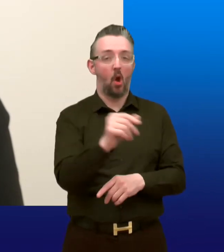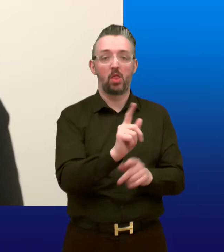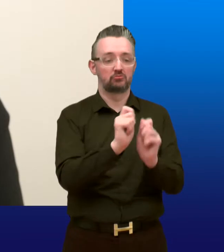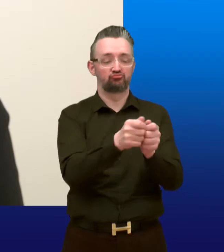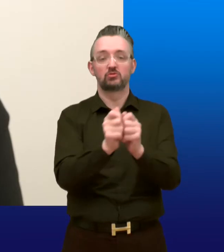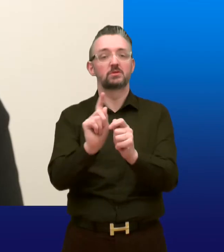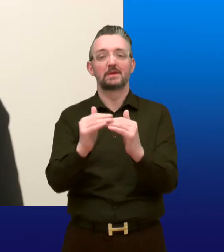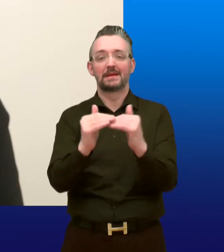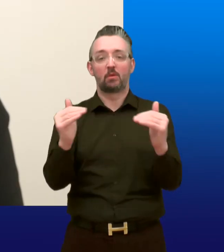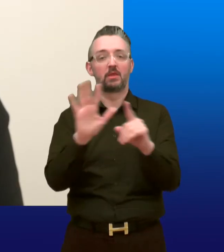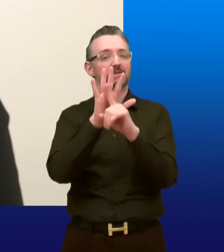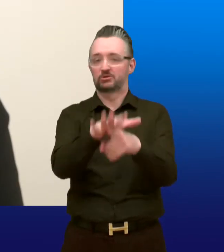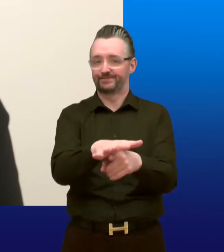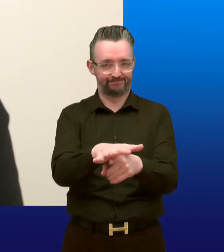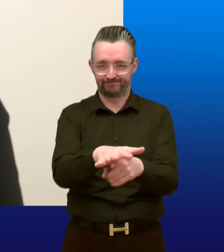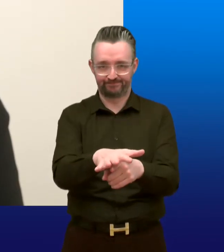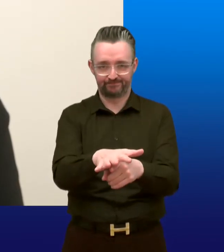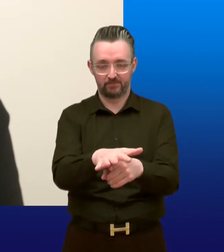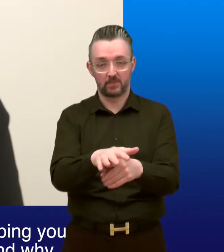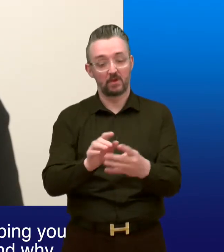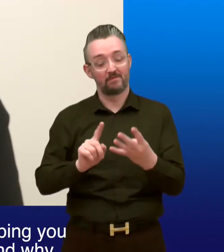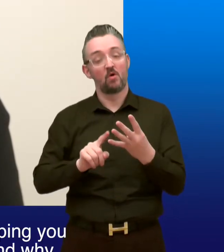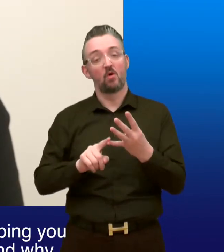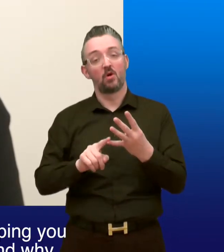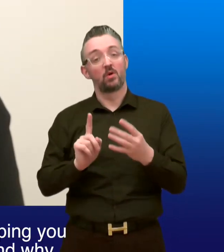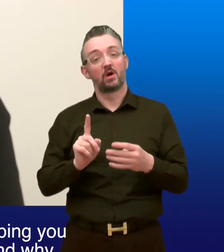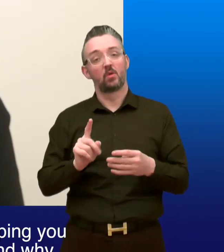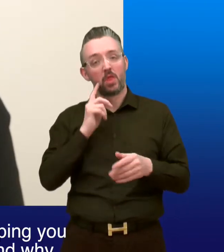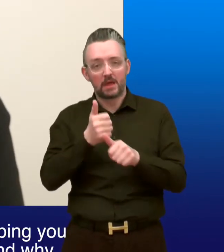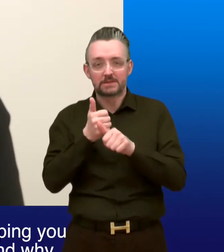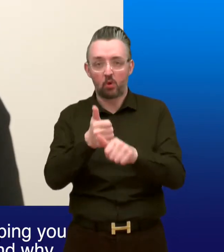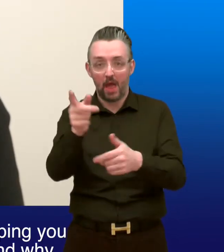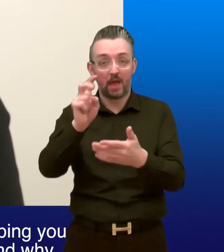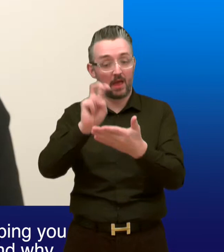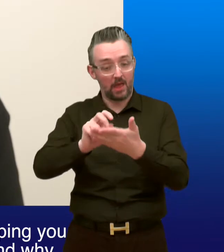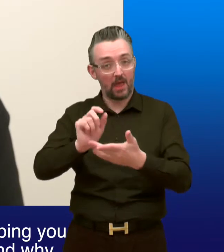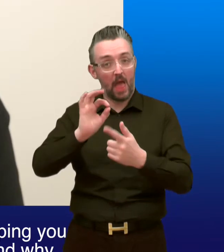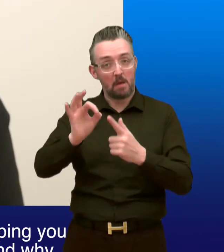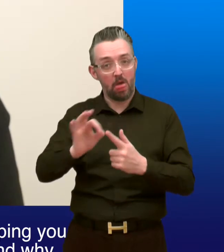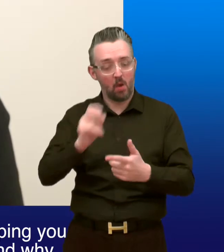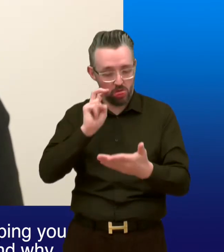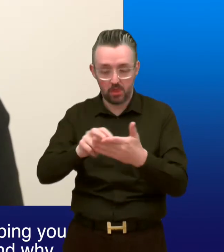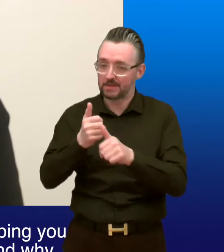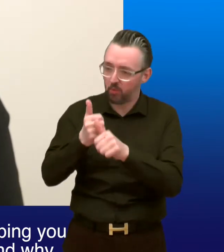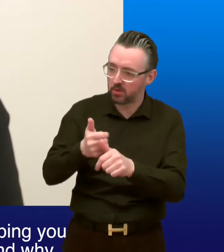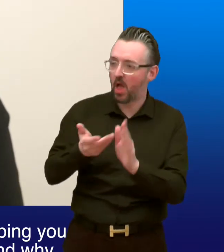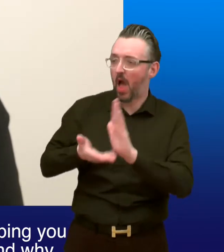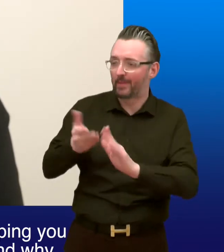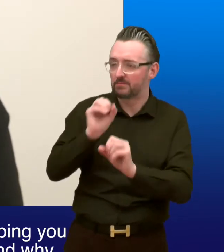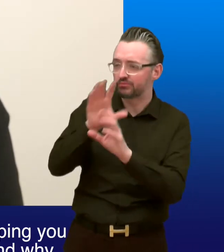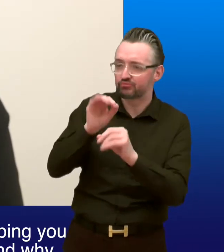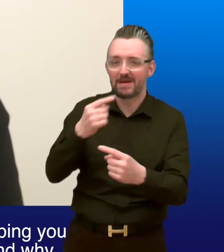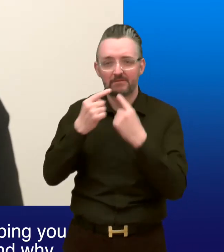equally, fairly and without discrimination. 4. Support you through your application, keeping you updated